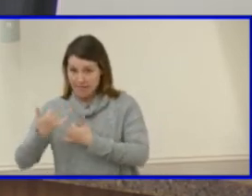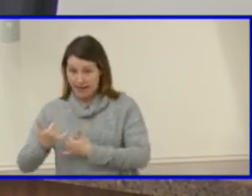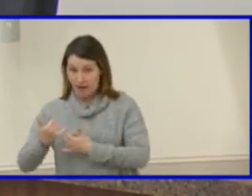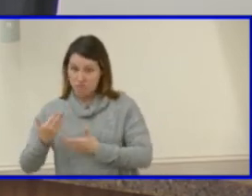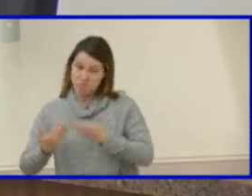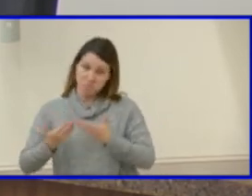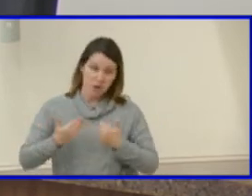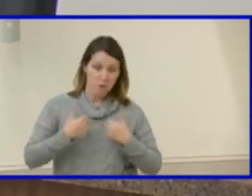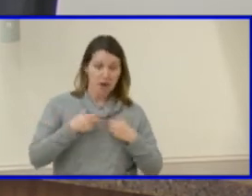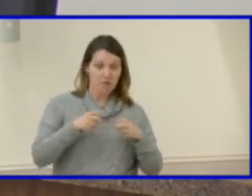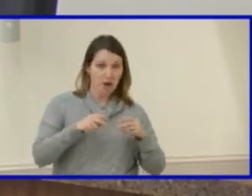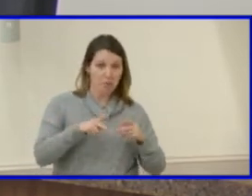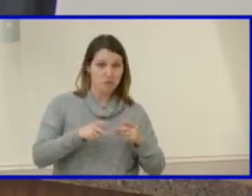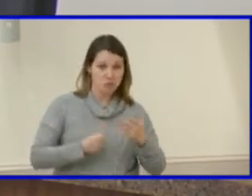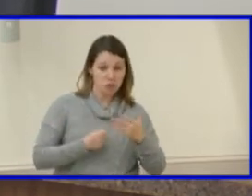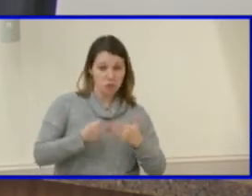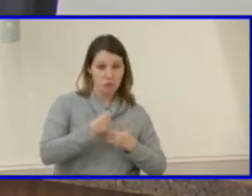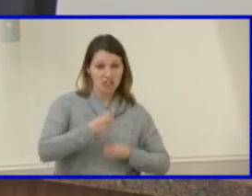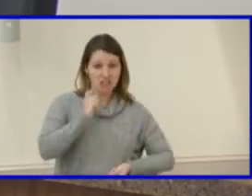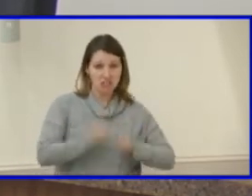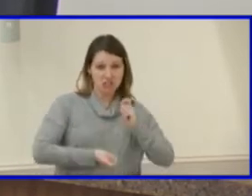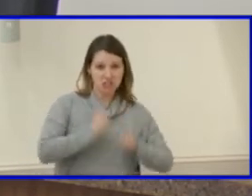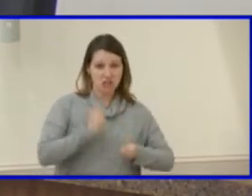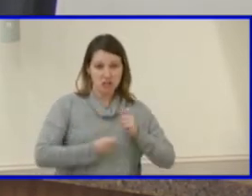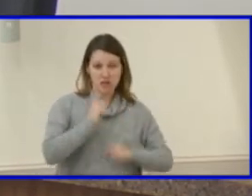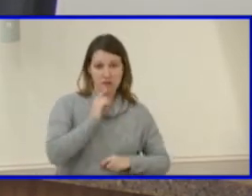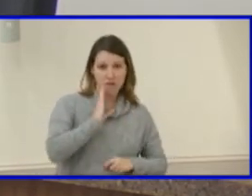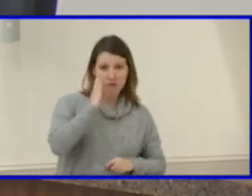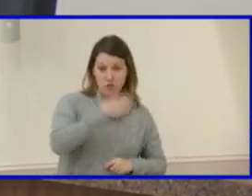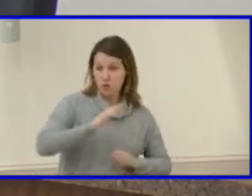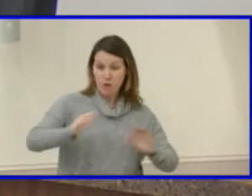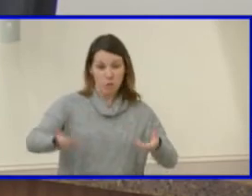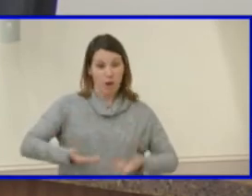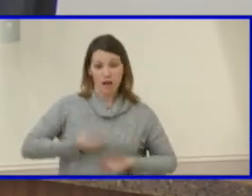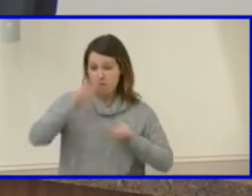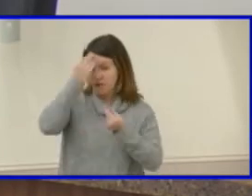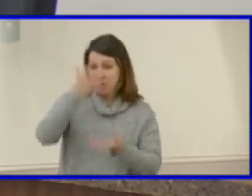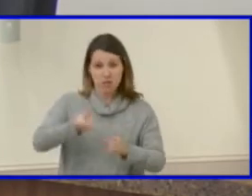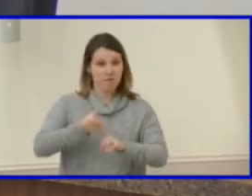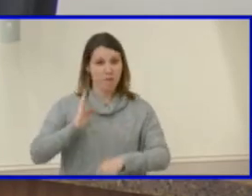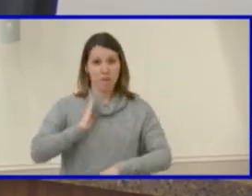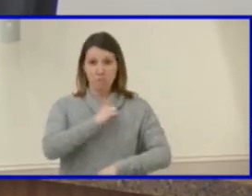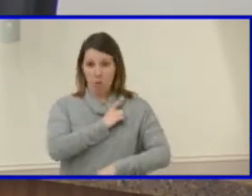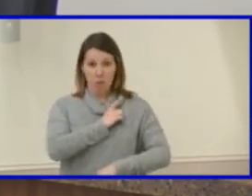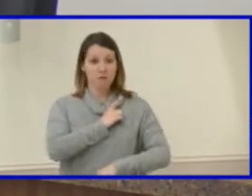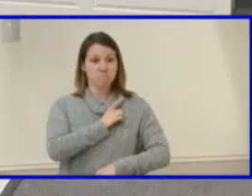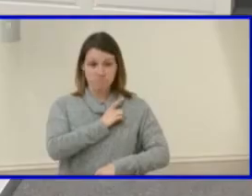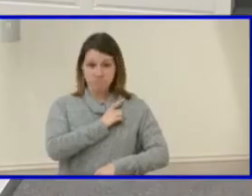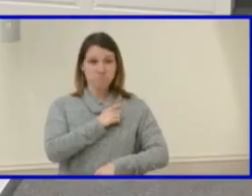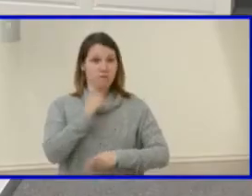to that in the future and would welcome any input from the board as we consider, uh, what might be next there.